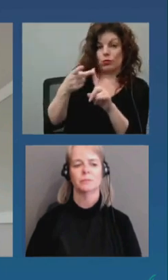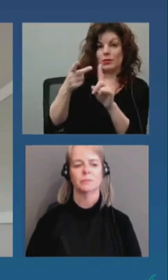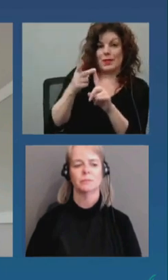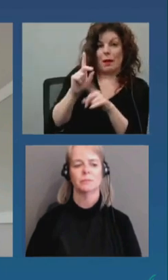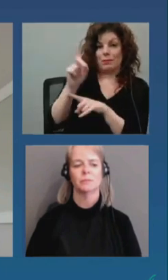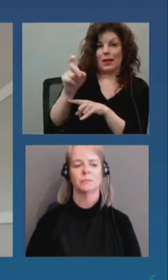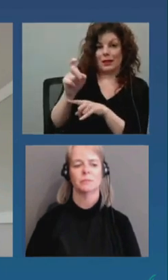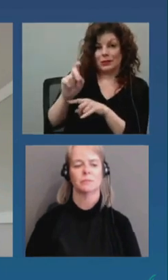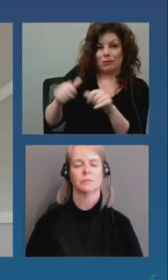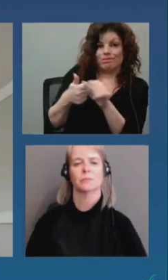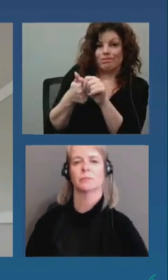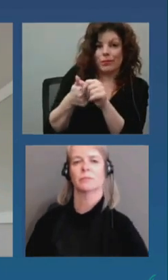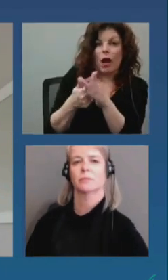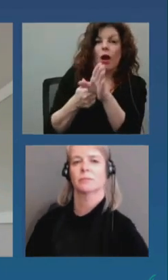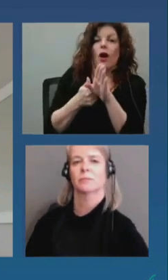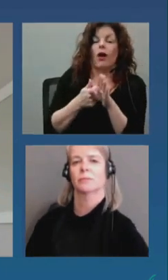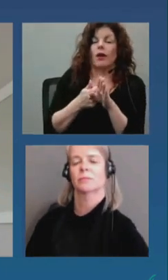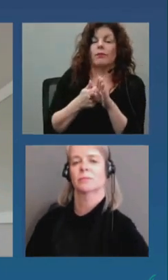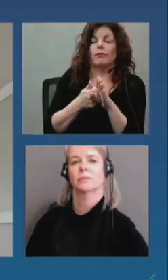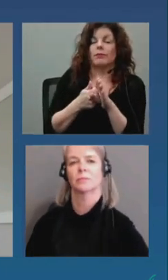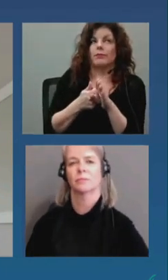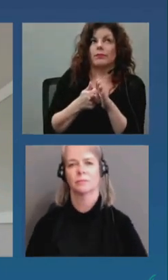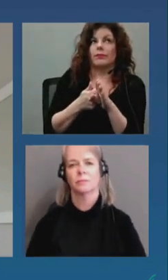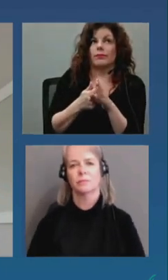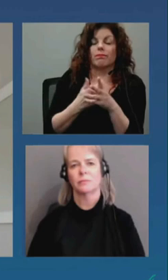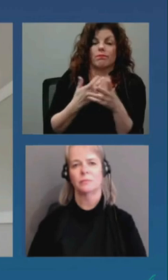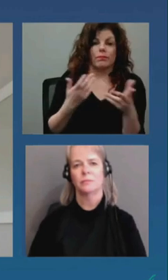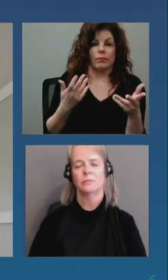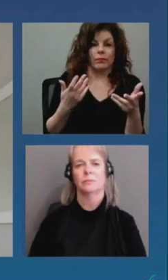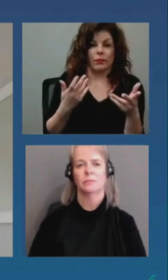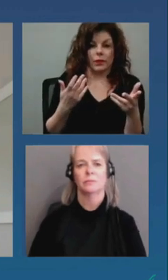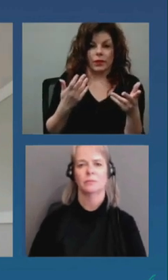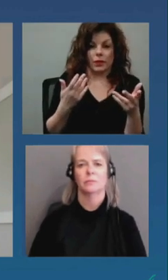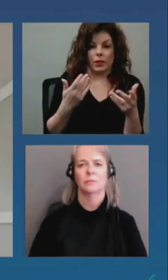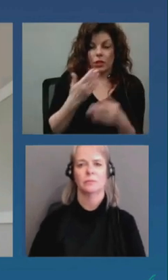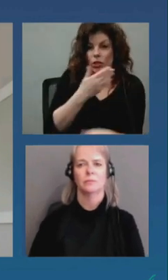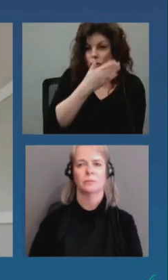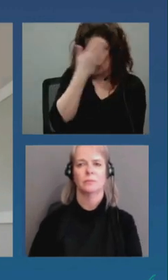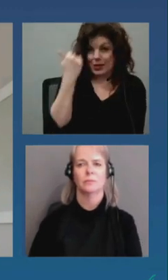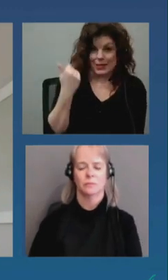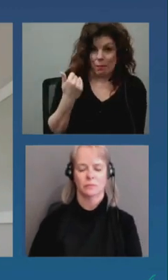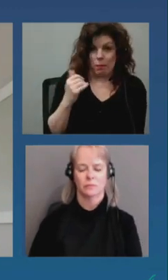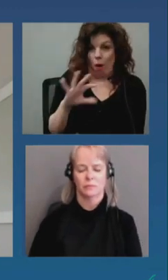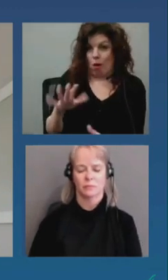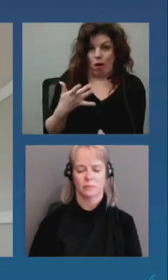je sais pas exactement comment poser cette question là mais